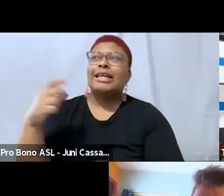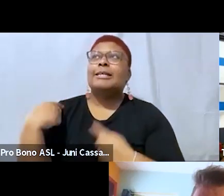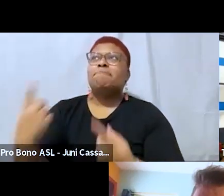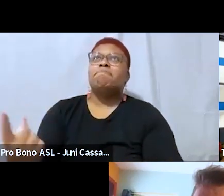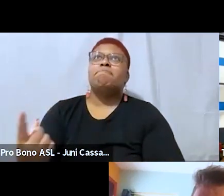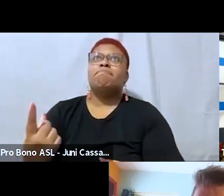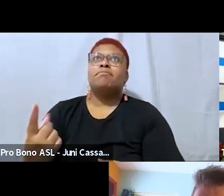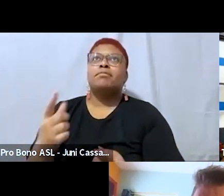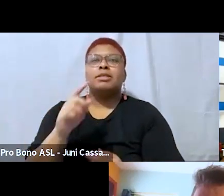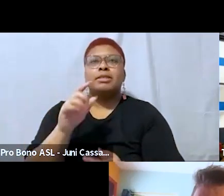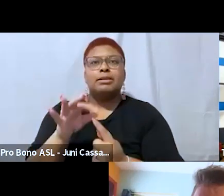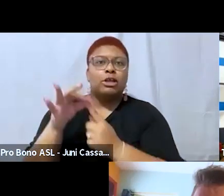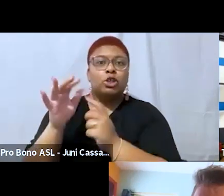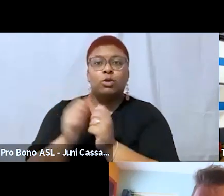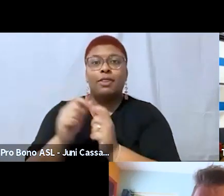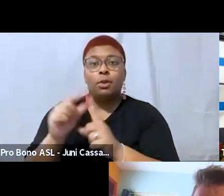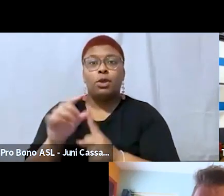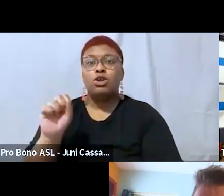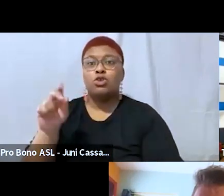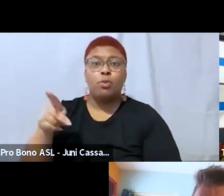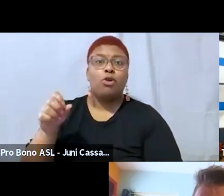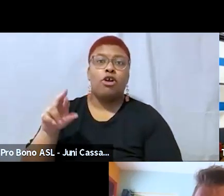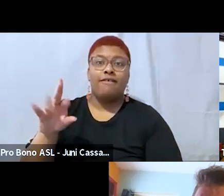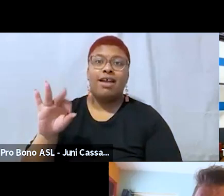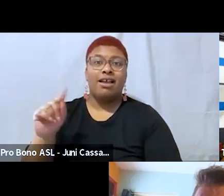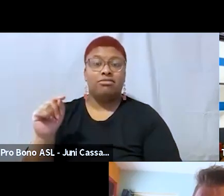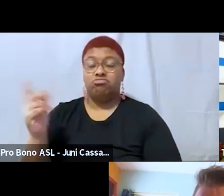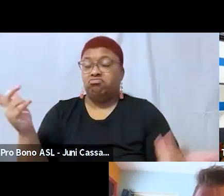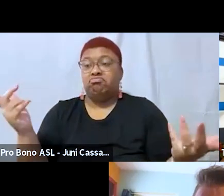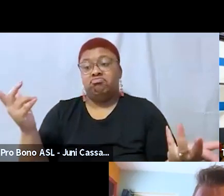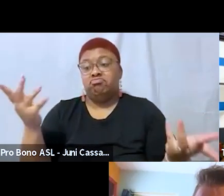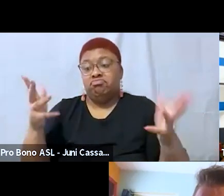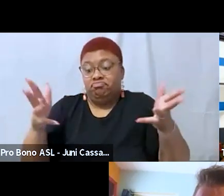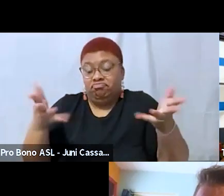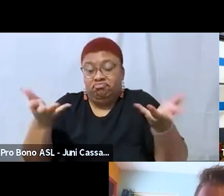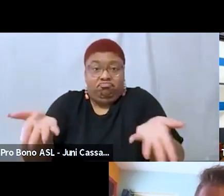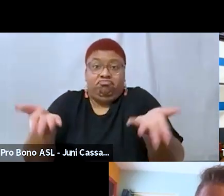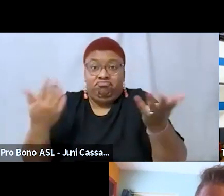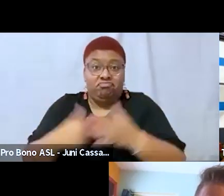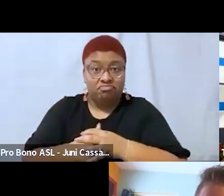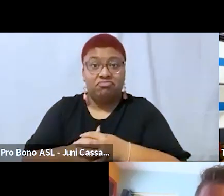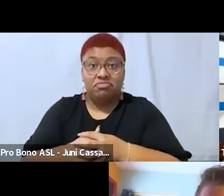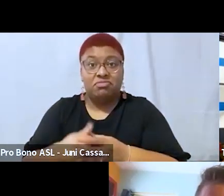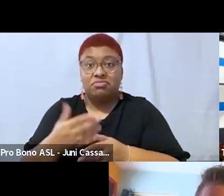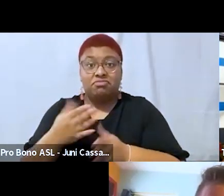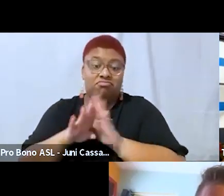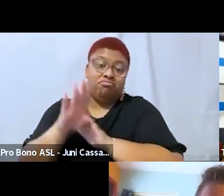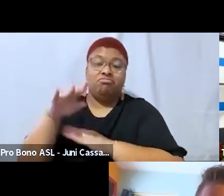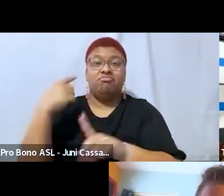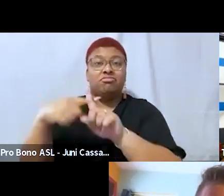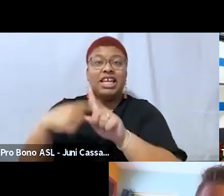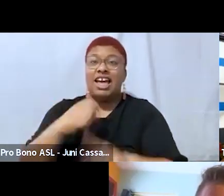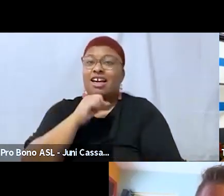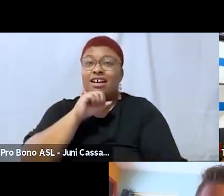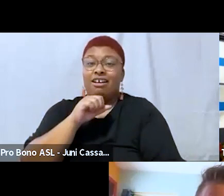the term super fat like it's it is what it is and i love myself and that's part of who i